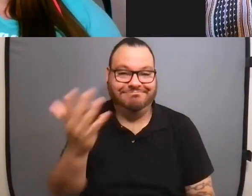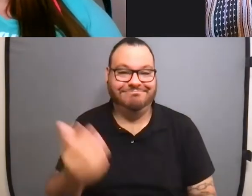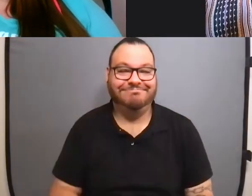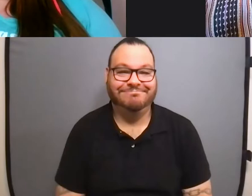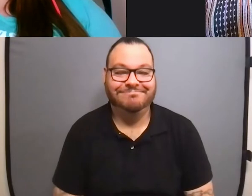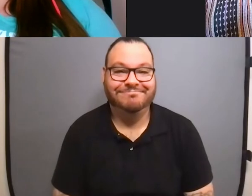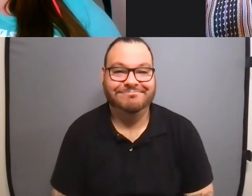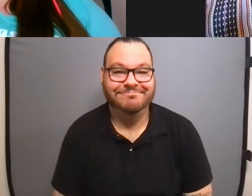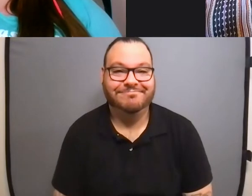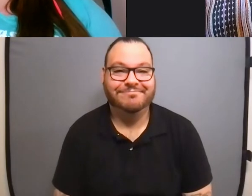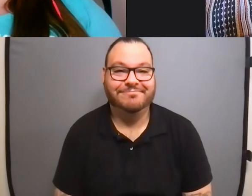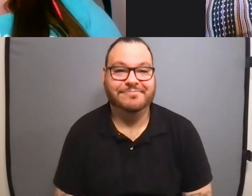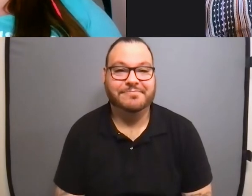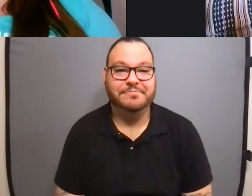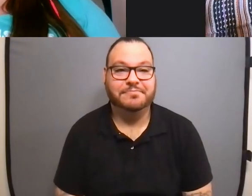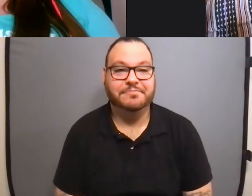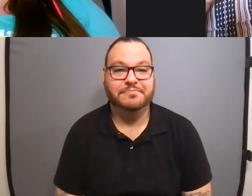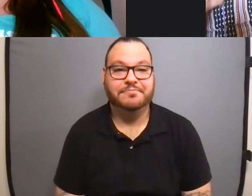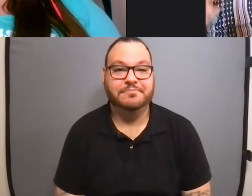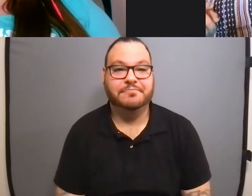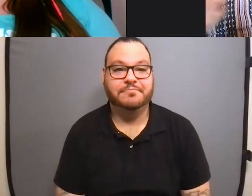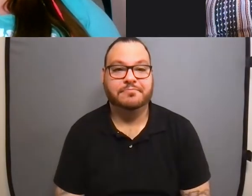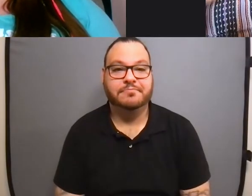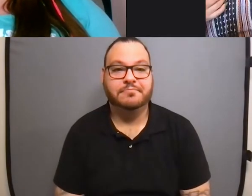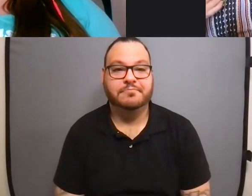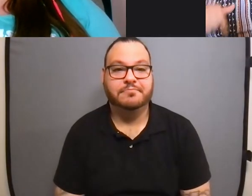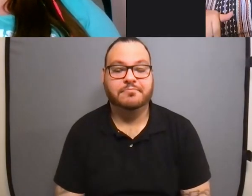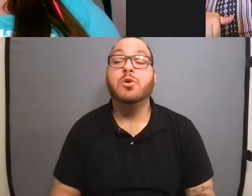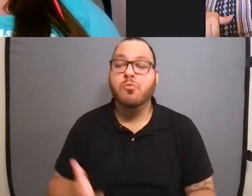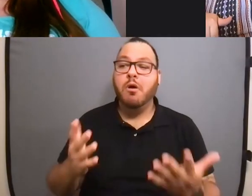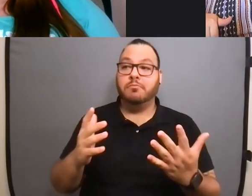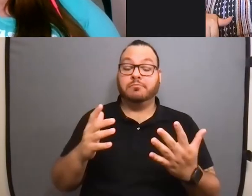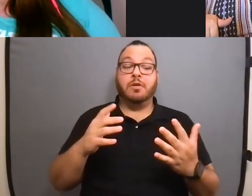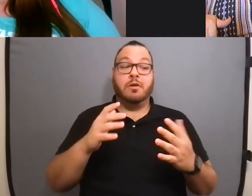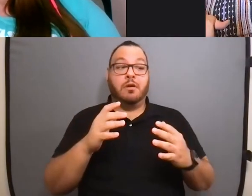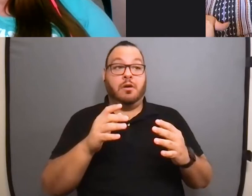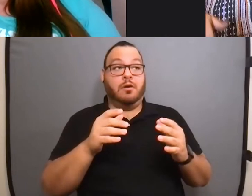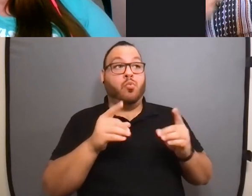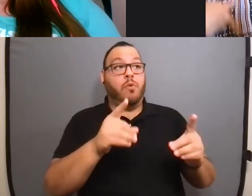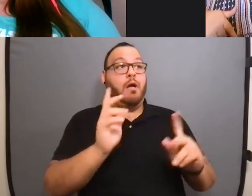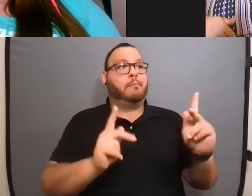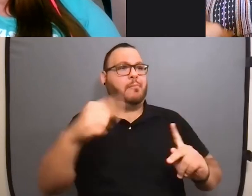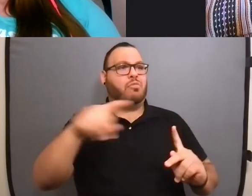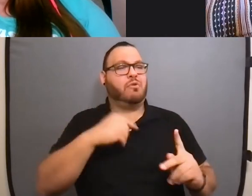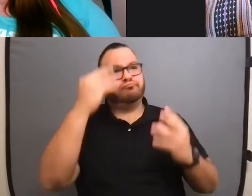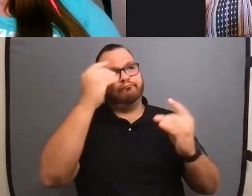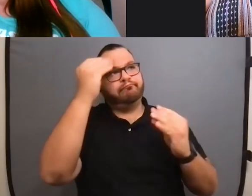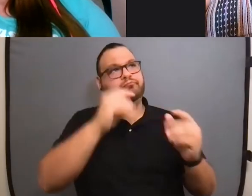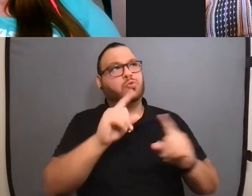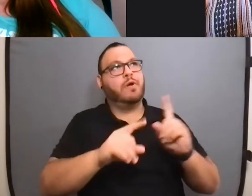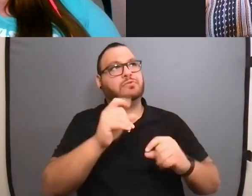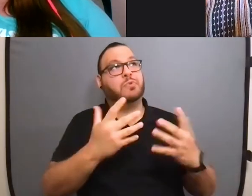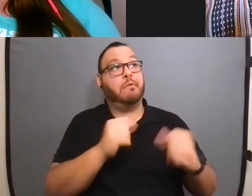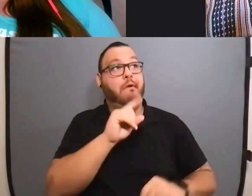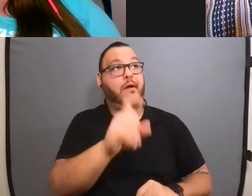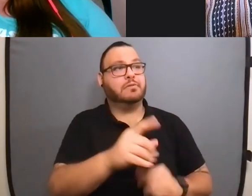Yeah. Um, so let's actually, while folks are thinking about the questions that they want to ask you, Tony, um, you were